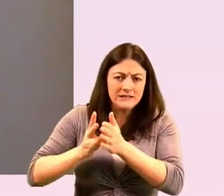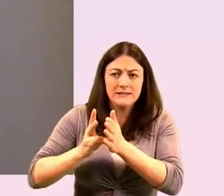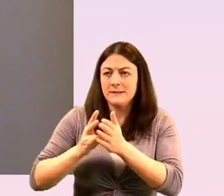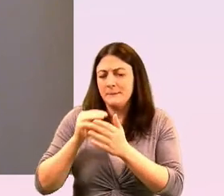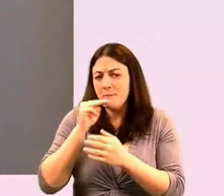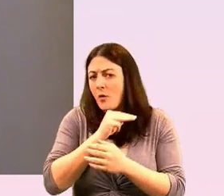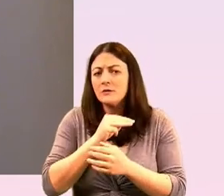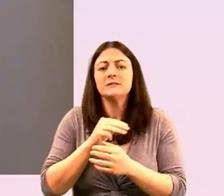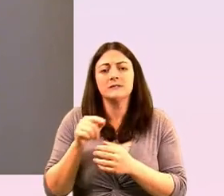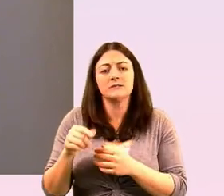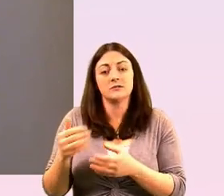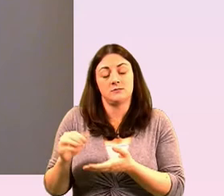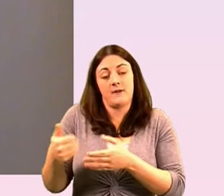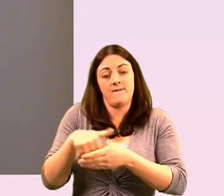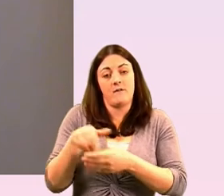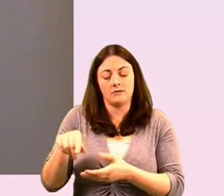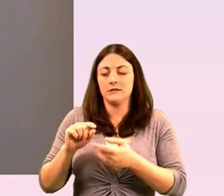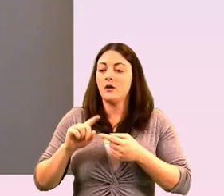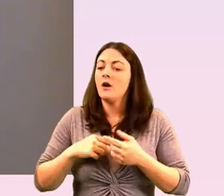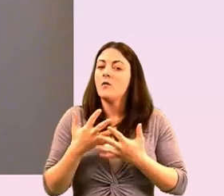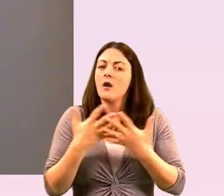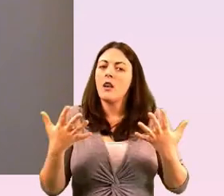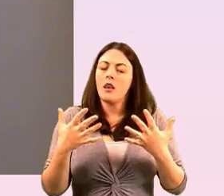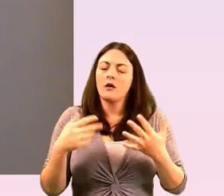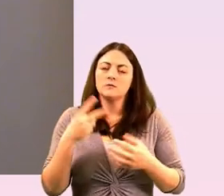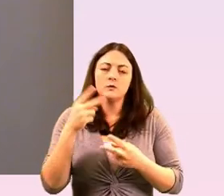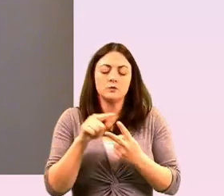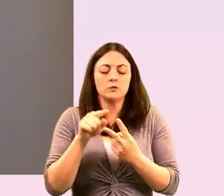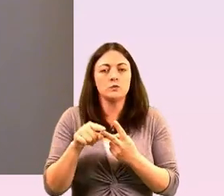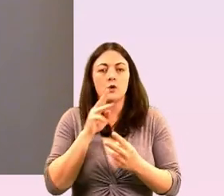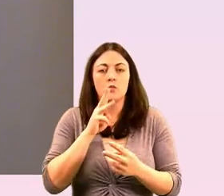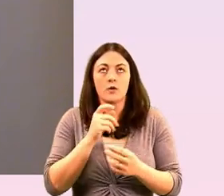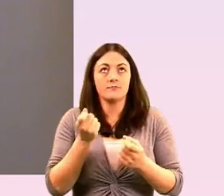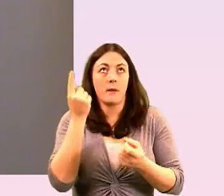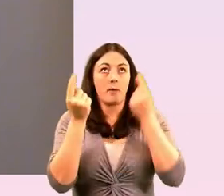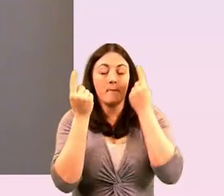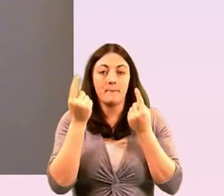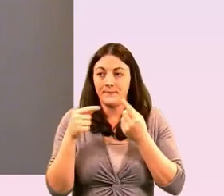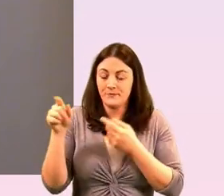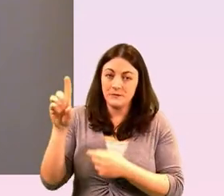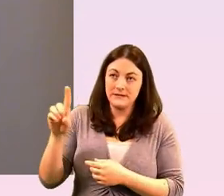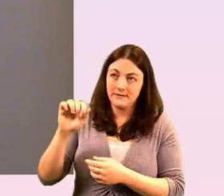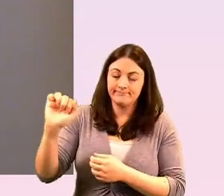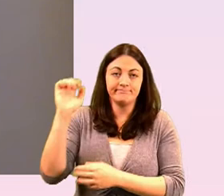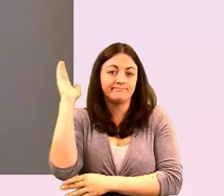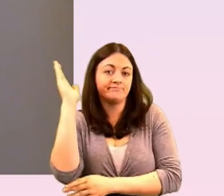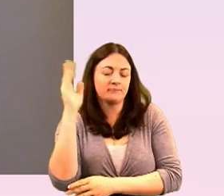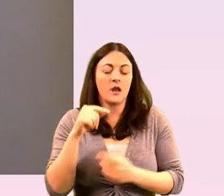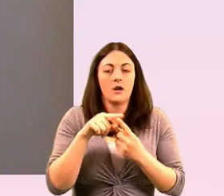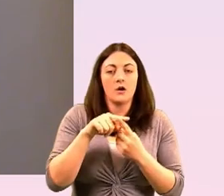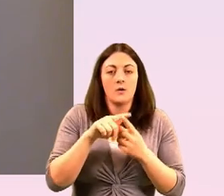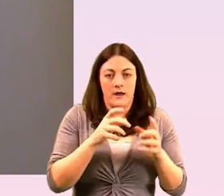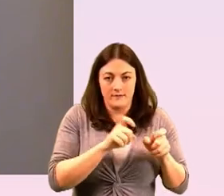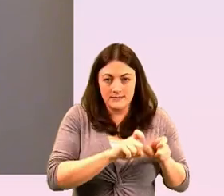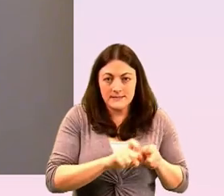panel two words kept really coming back uh to the center of my thinking and that those are sustainability and